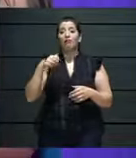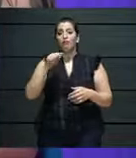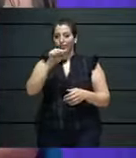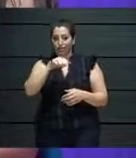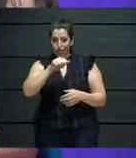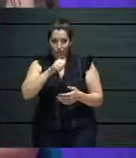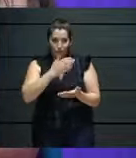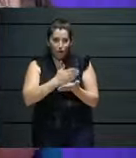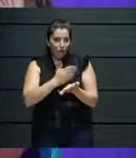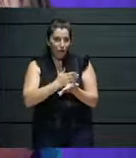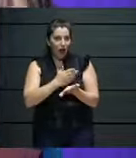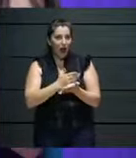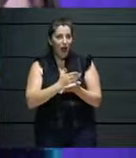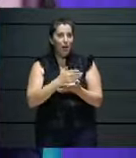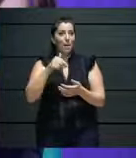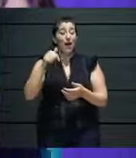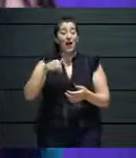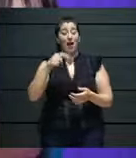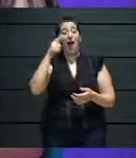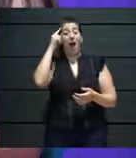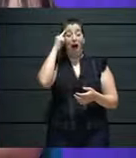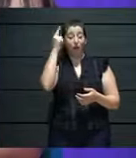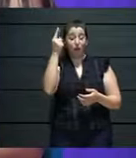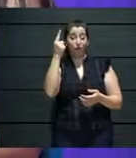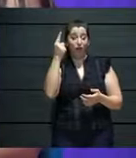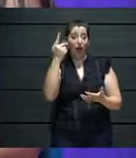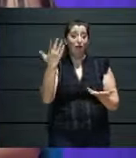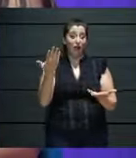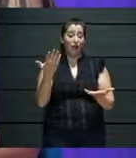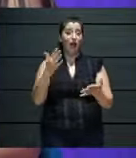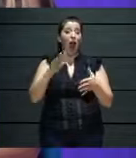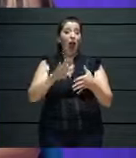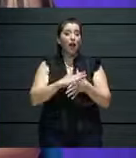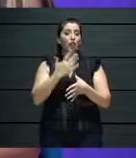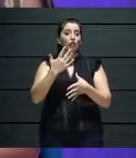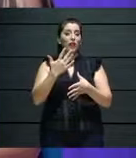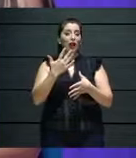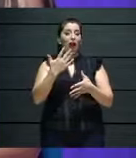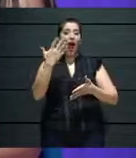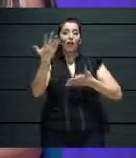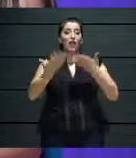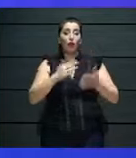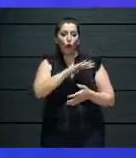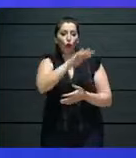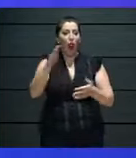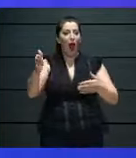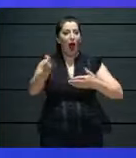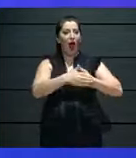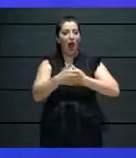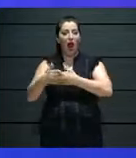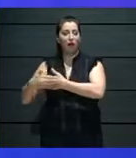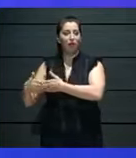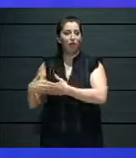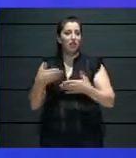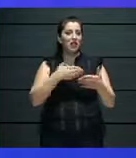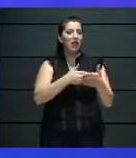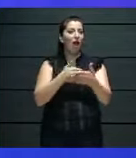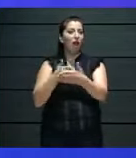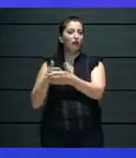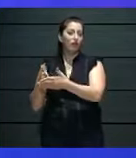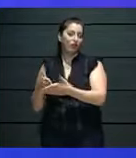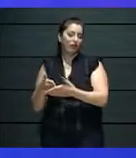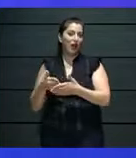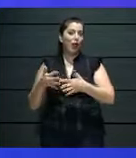activities. So we are aware and we can maybe take this into consideration. But having said that, without